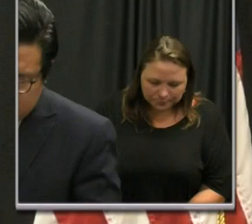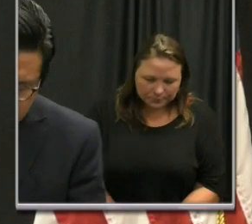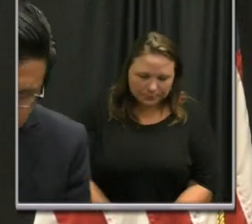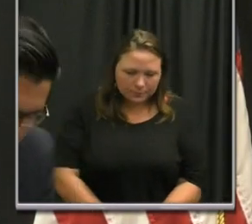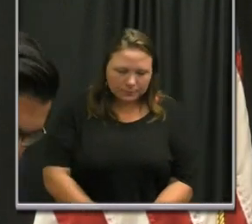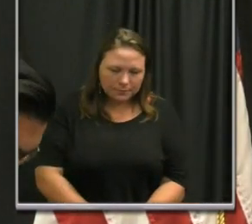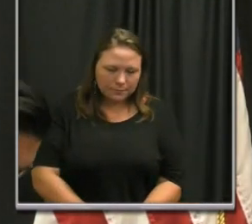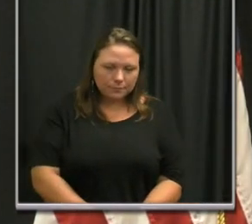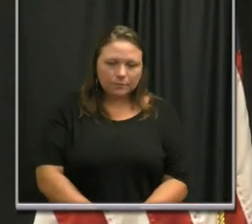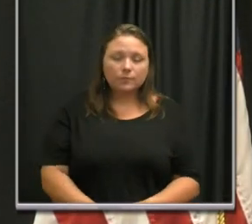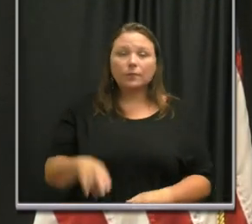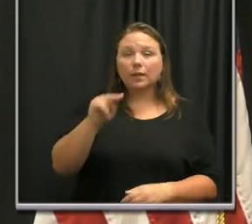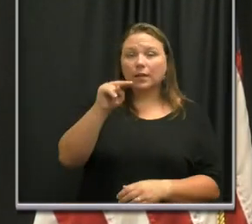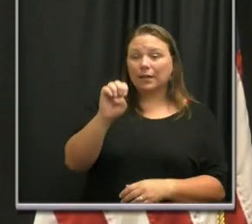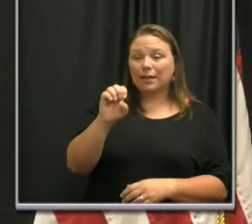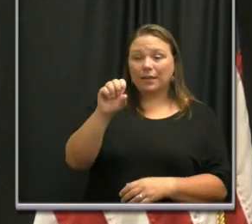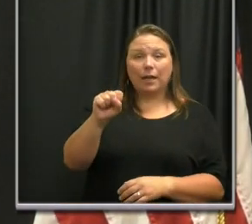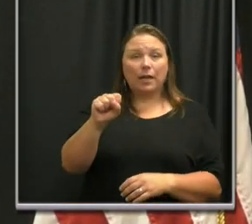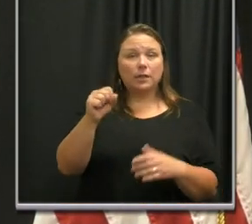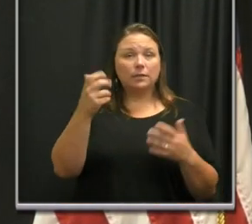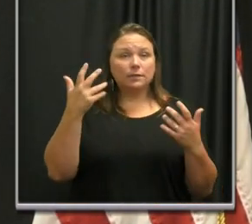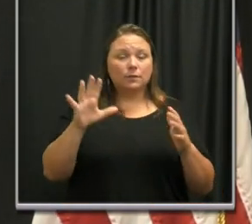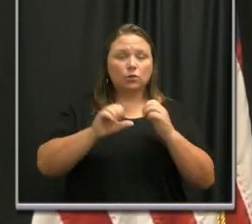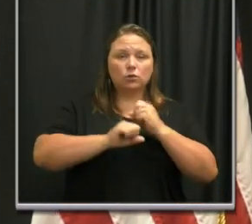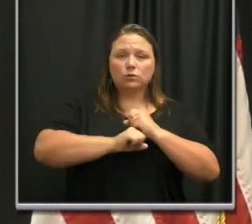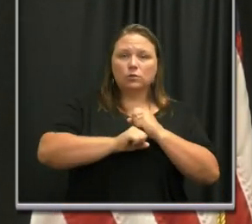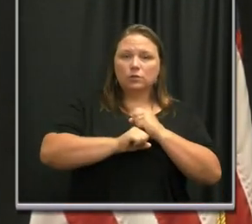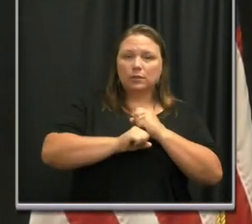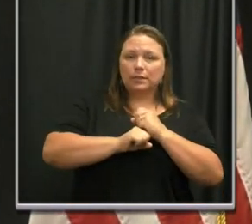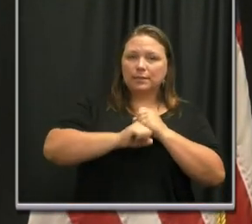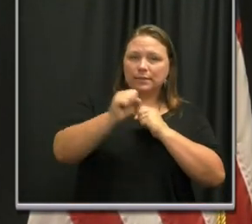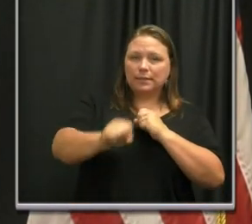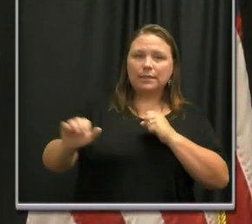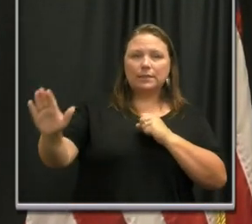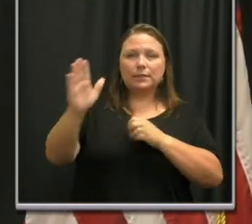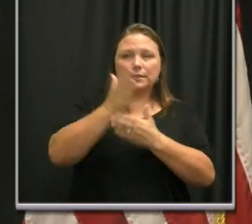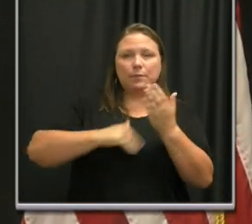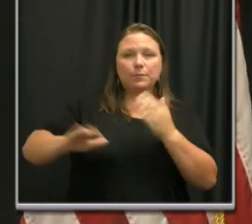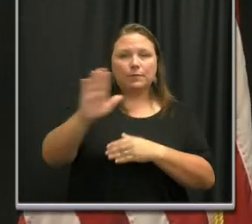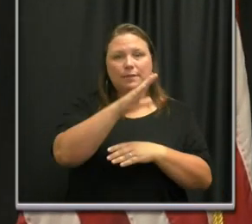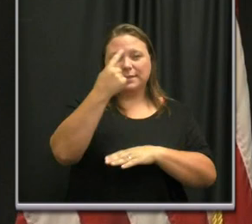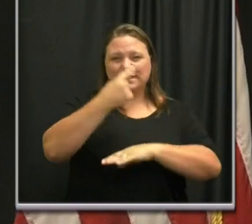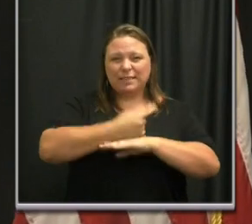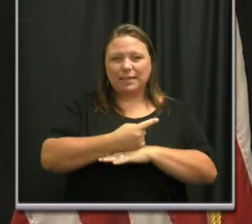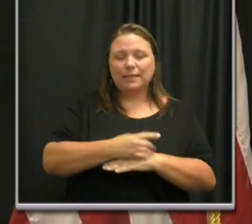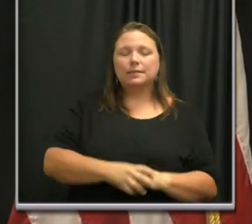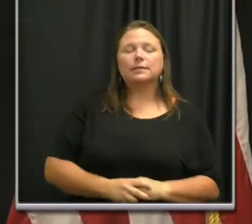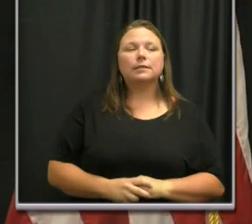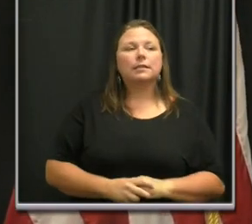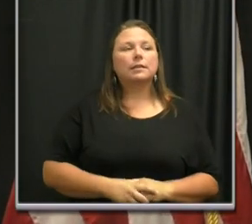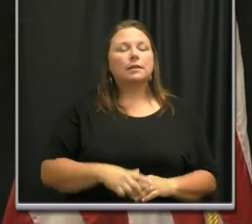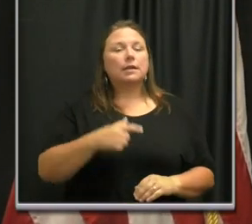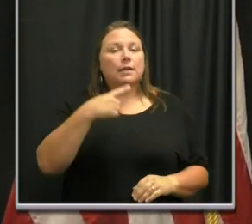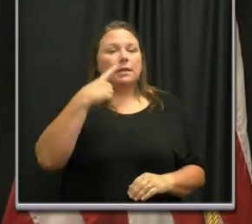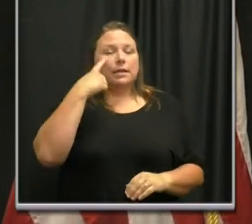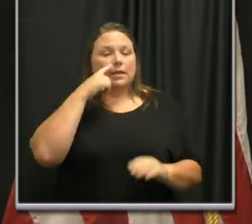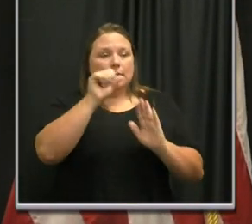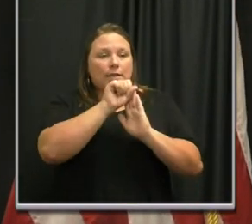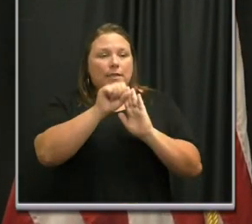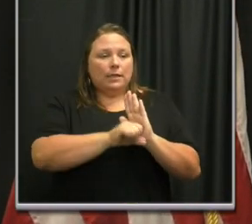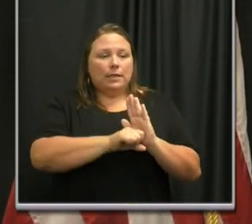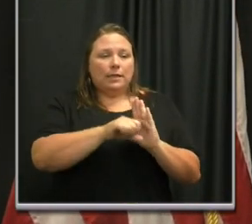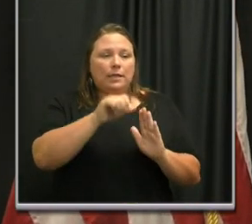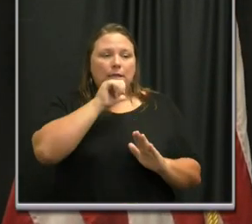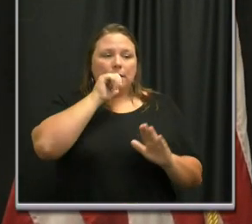Well, think NES is extending some of its dates. I think the state has yet to